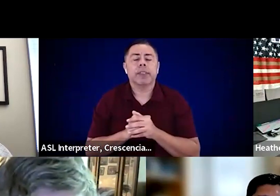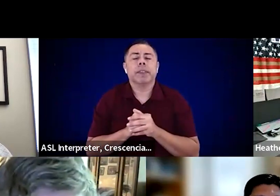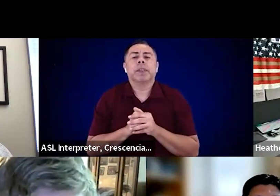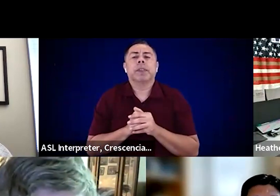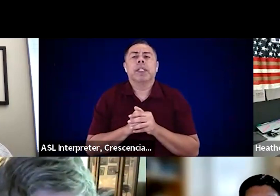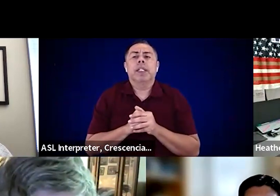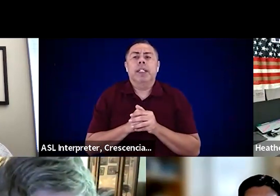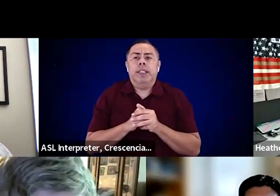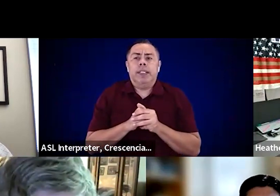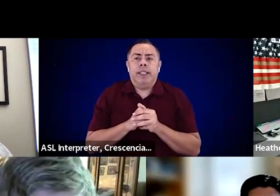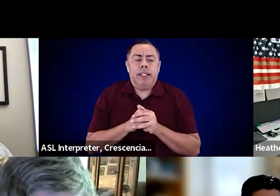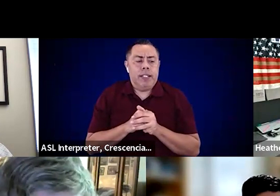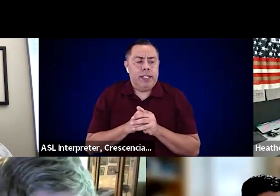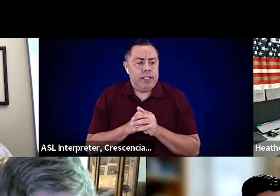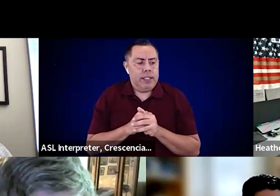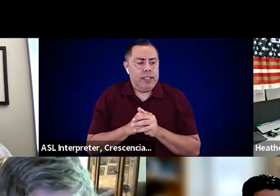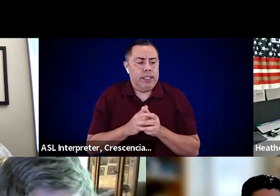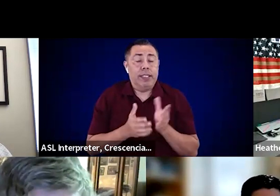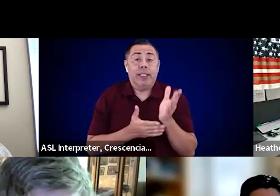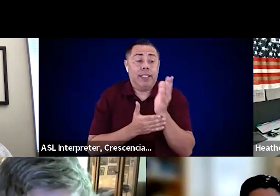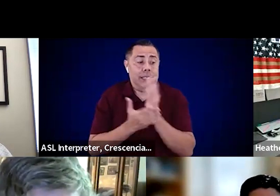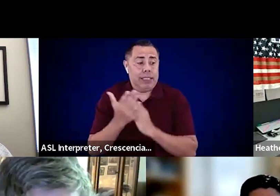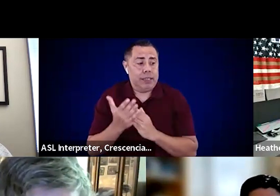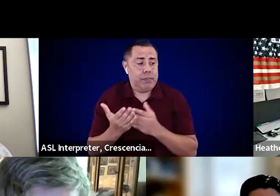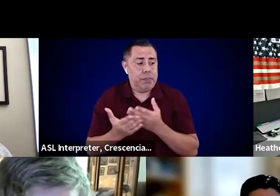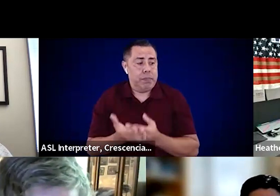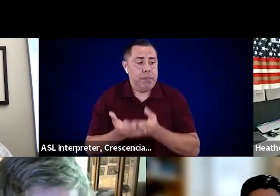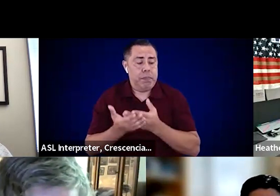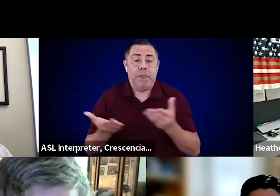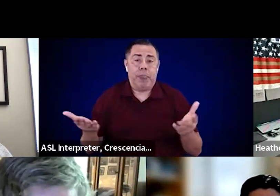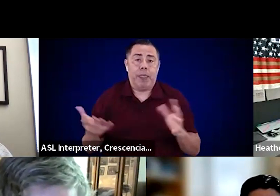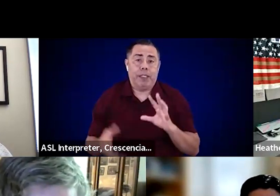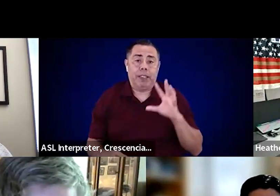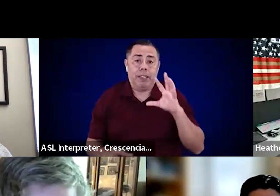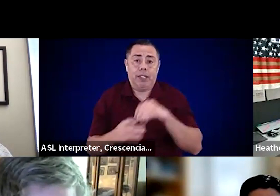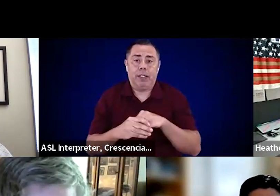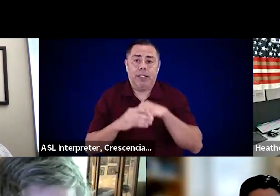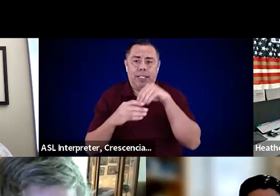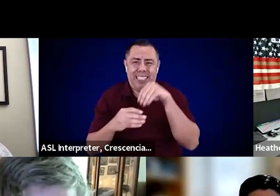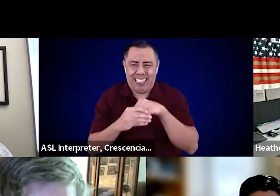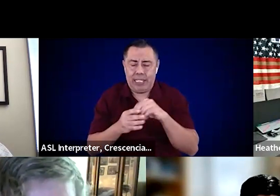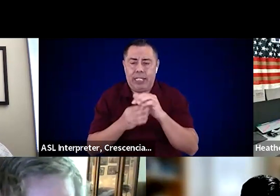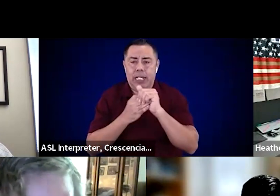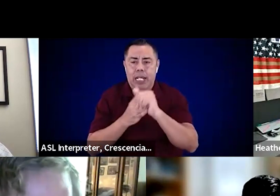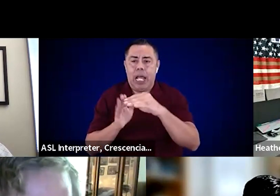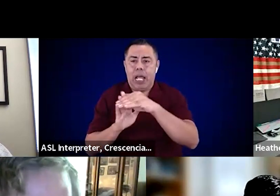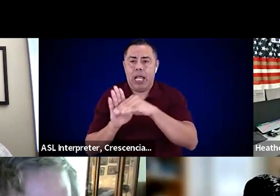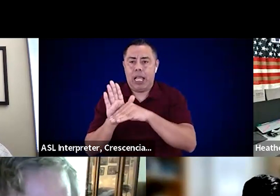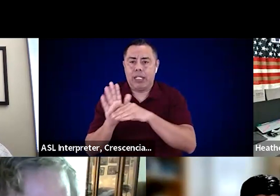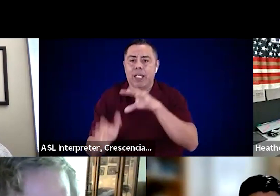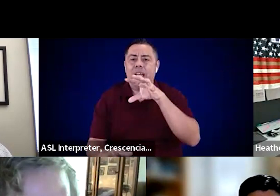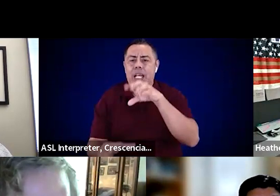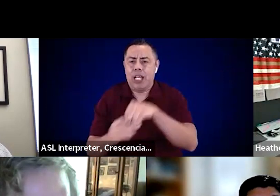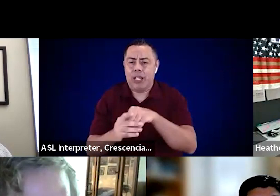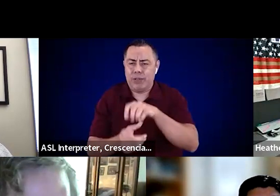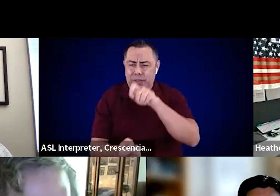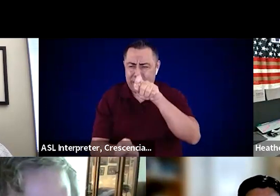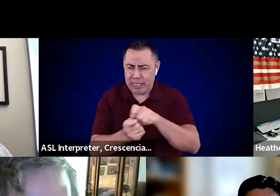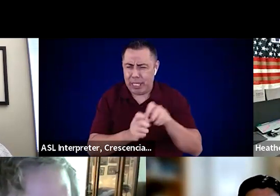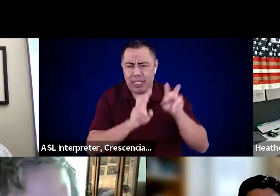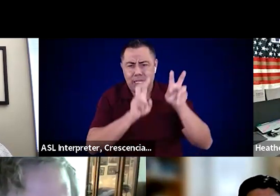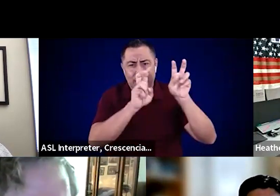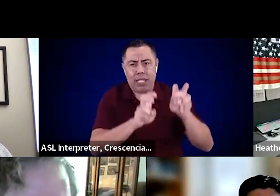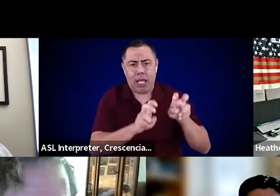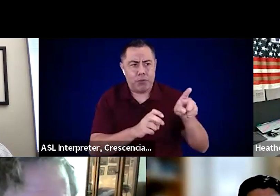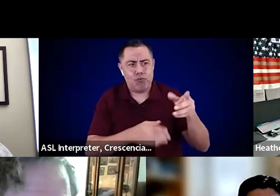included in there. Speak directly to points that you brought up, Jeff. Right. I'm going back to